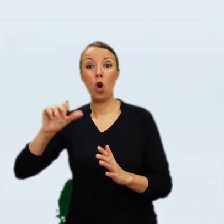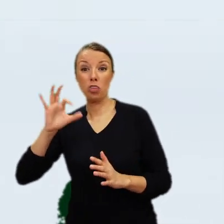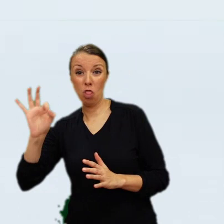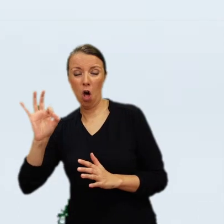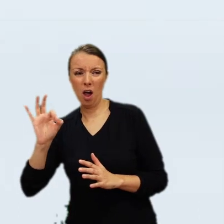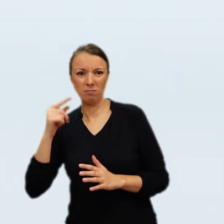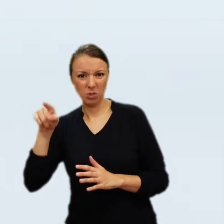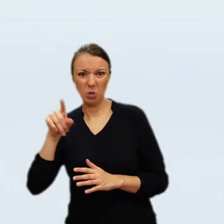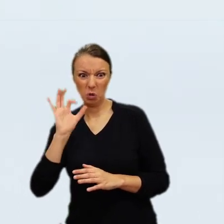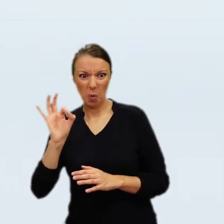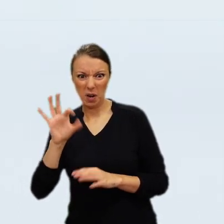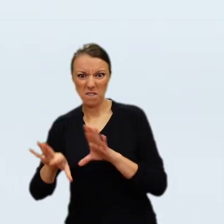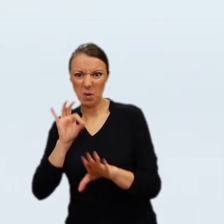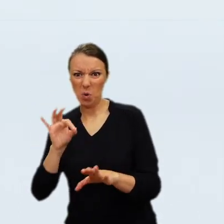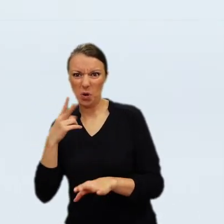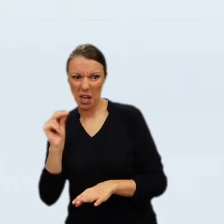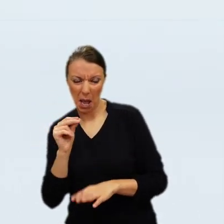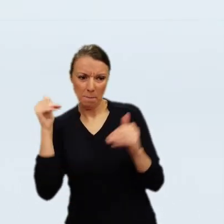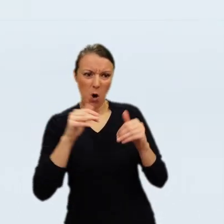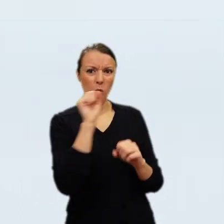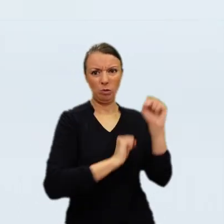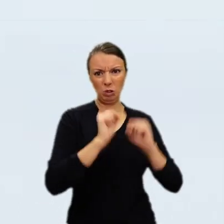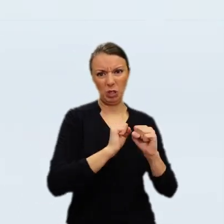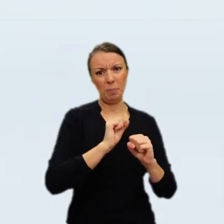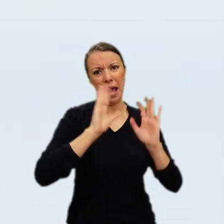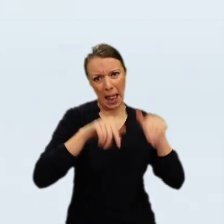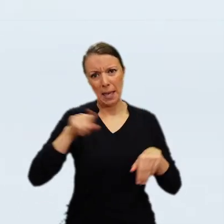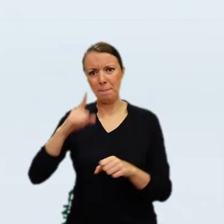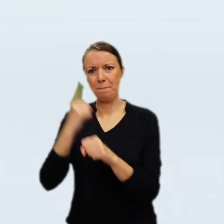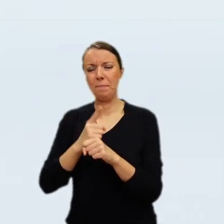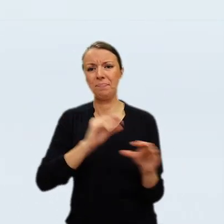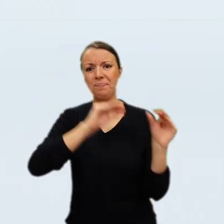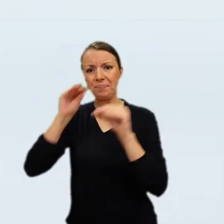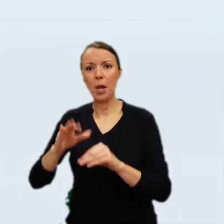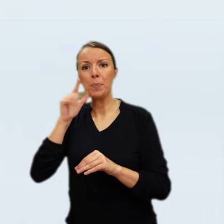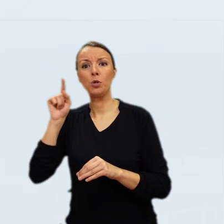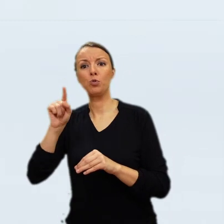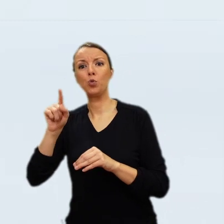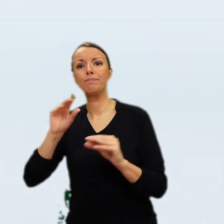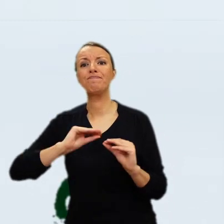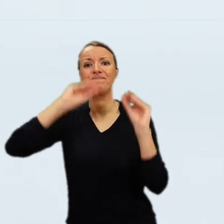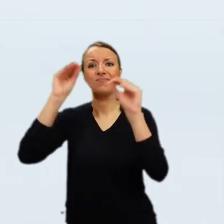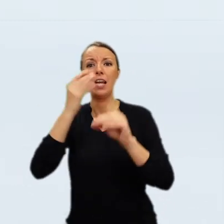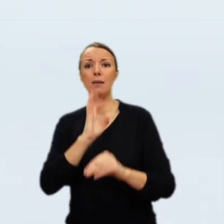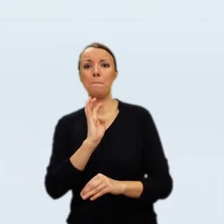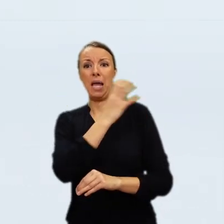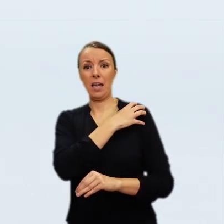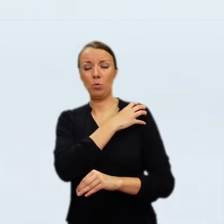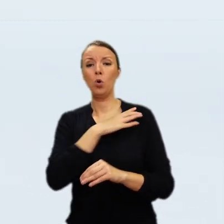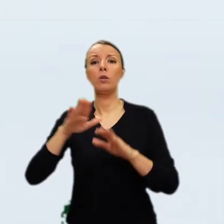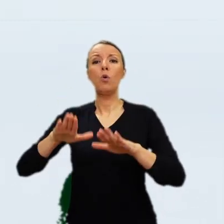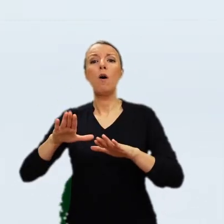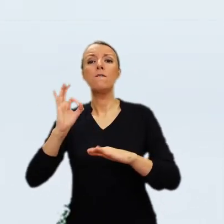for a total of almost 23 years. After 1795, the king's collection was inherited by his nephew,